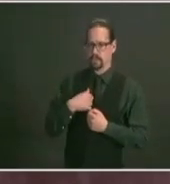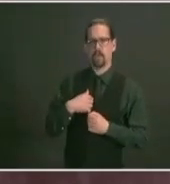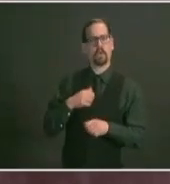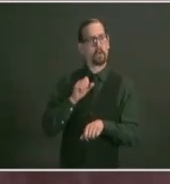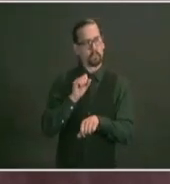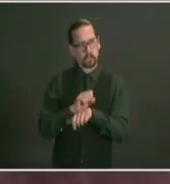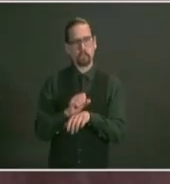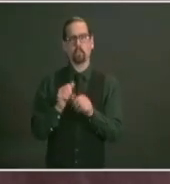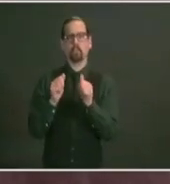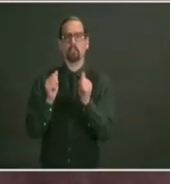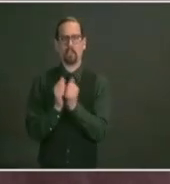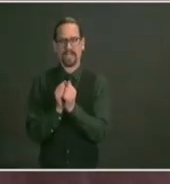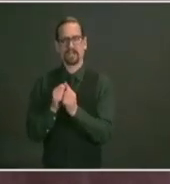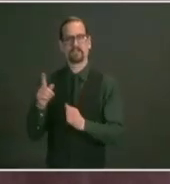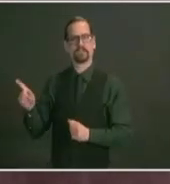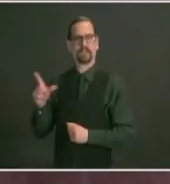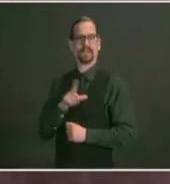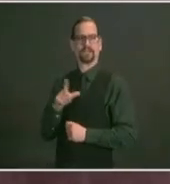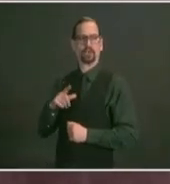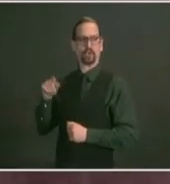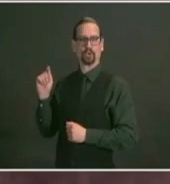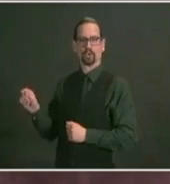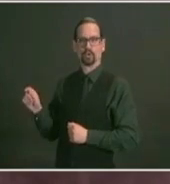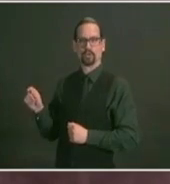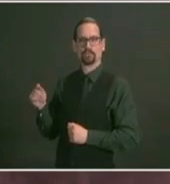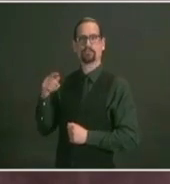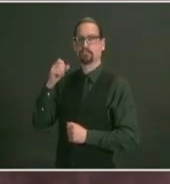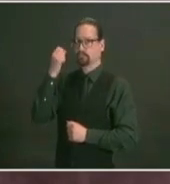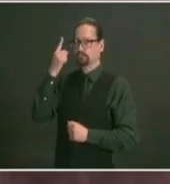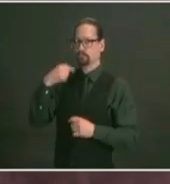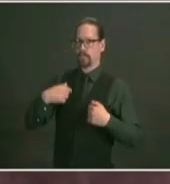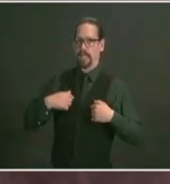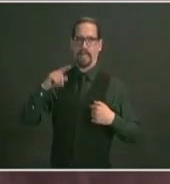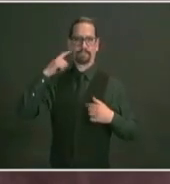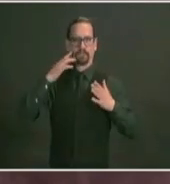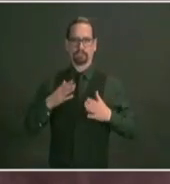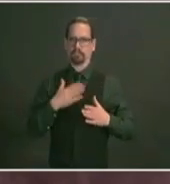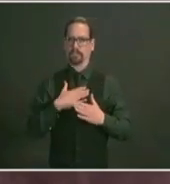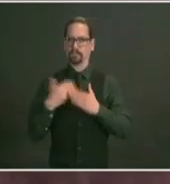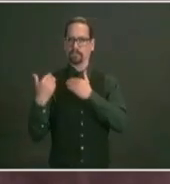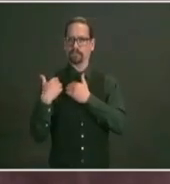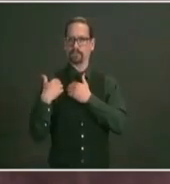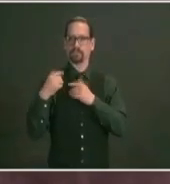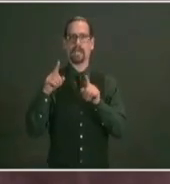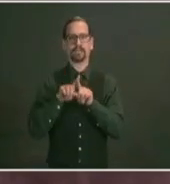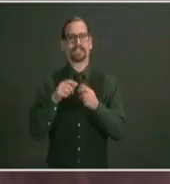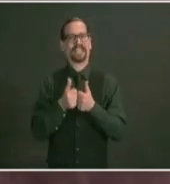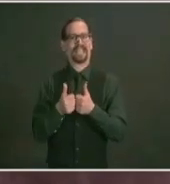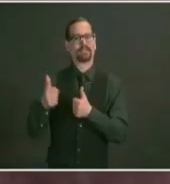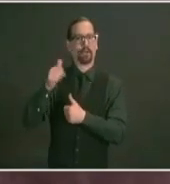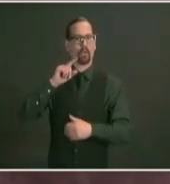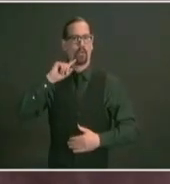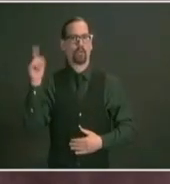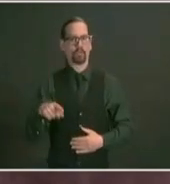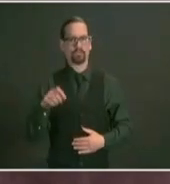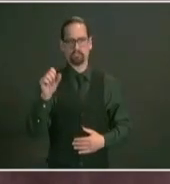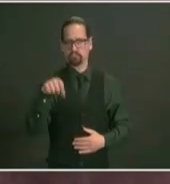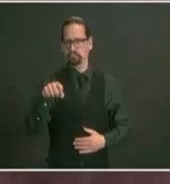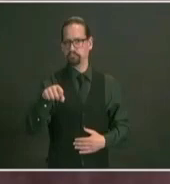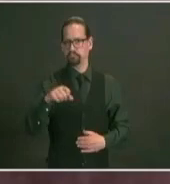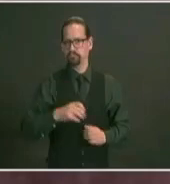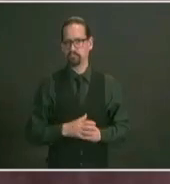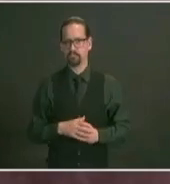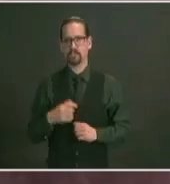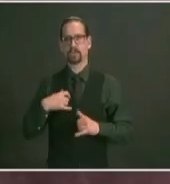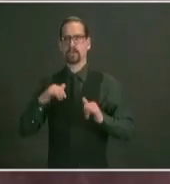governor's um you know charge right now on those executive orders and we are looking forward to that time frame when uh you know